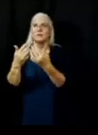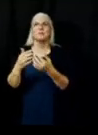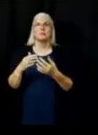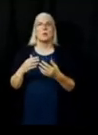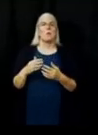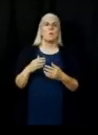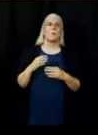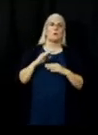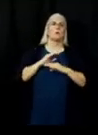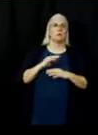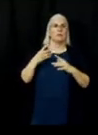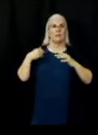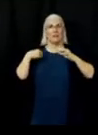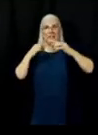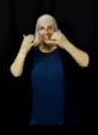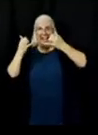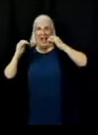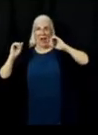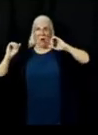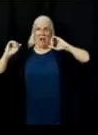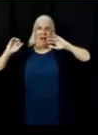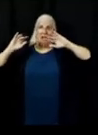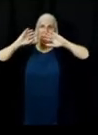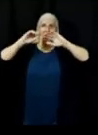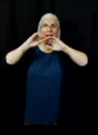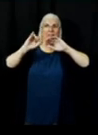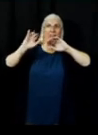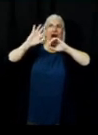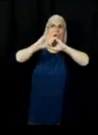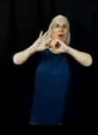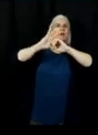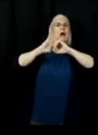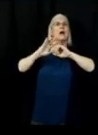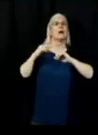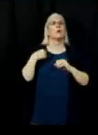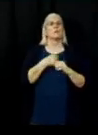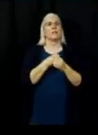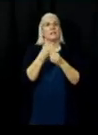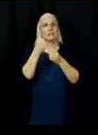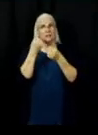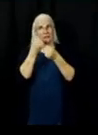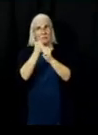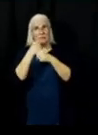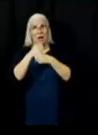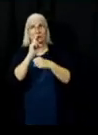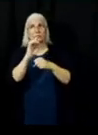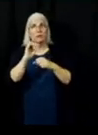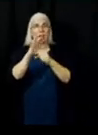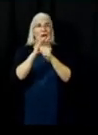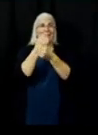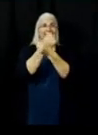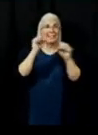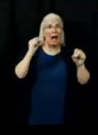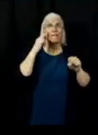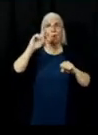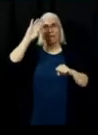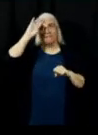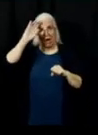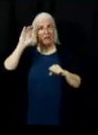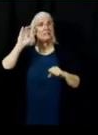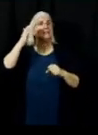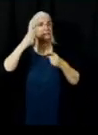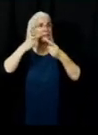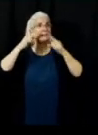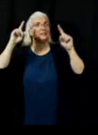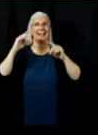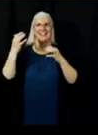we have the edge of the fire we brought out here, the road that's the safest for firefighters. It gives us the highest probability of success. There's all this unburned fuel